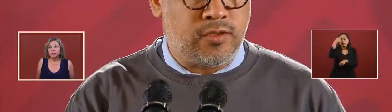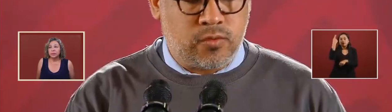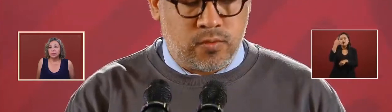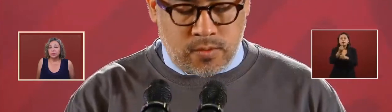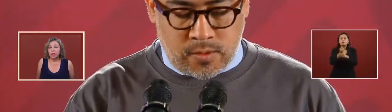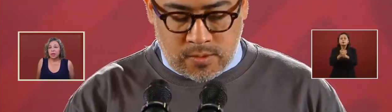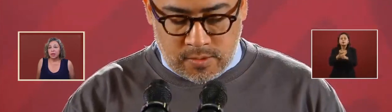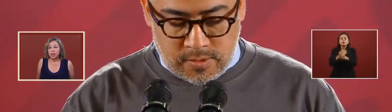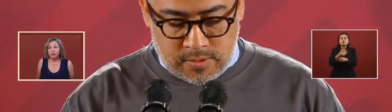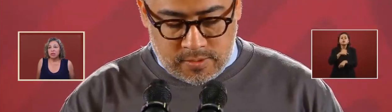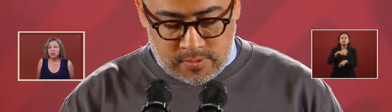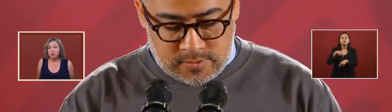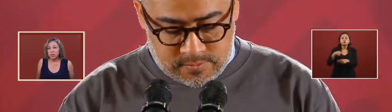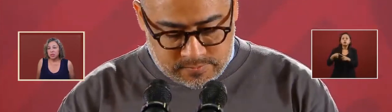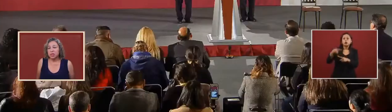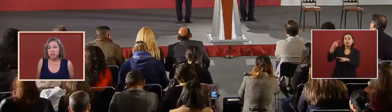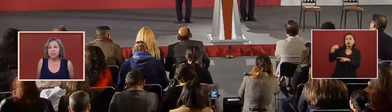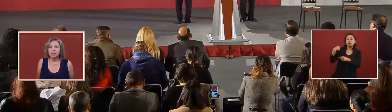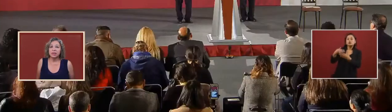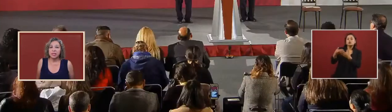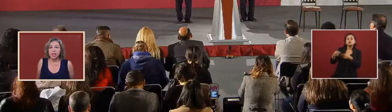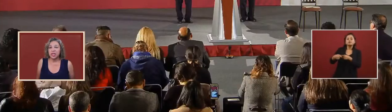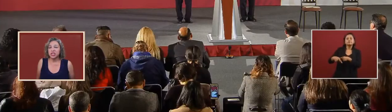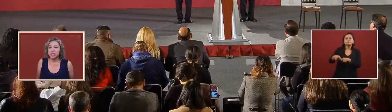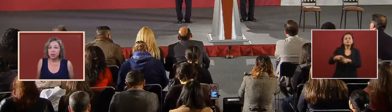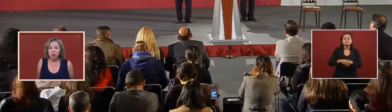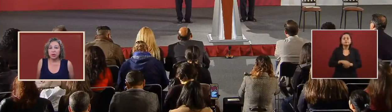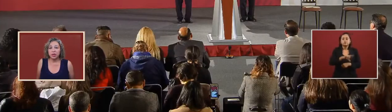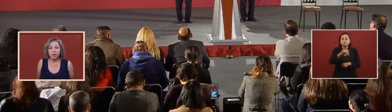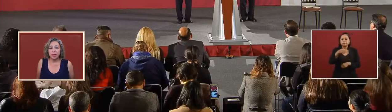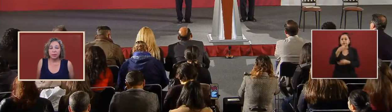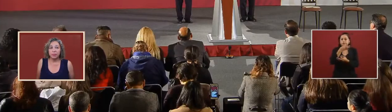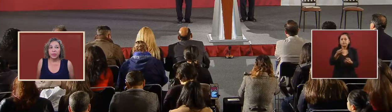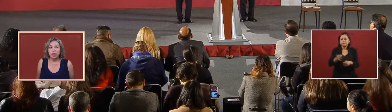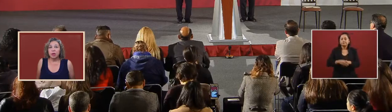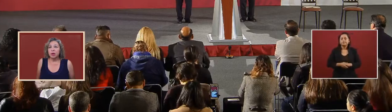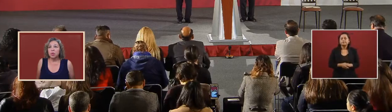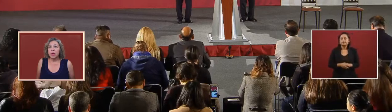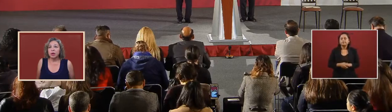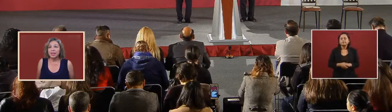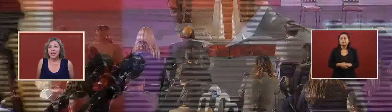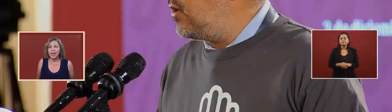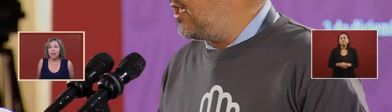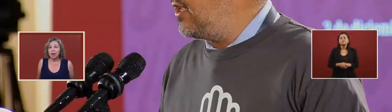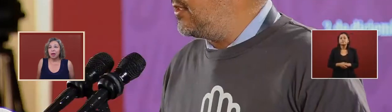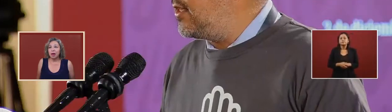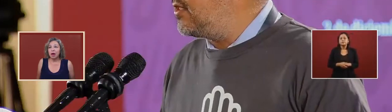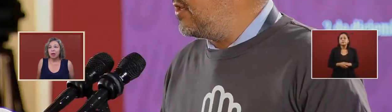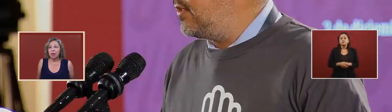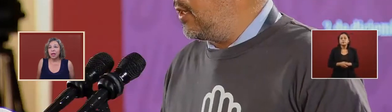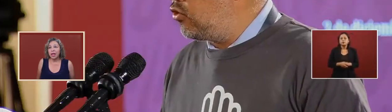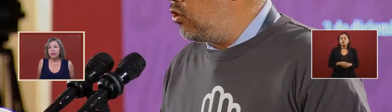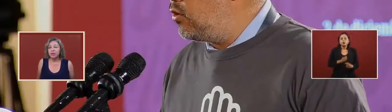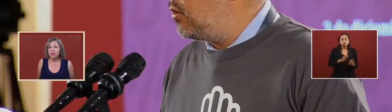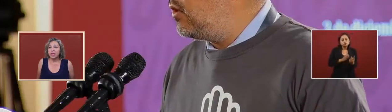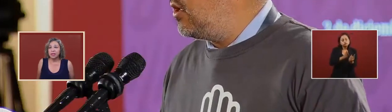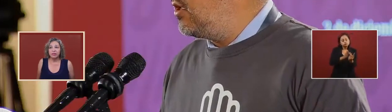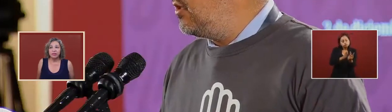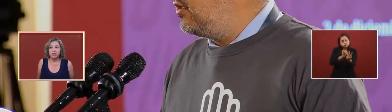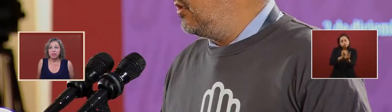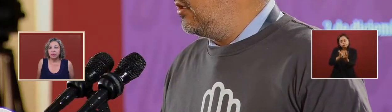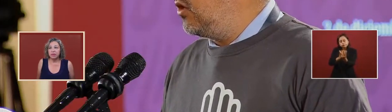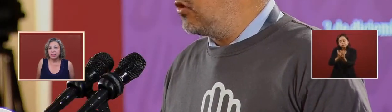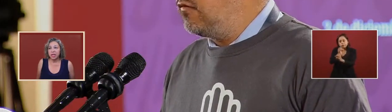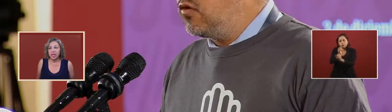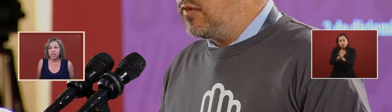giving you the results on these investigations that we are doing we are taking all every line